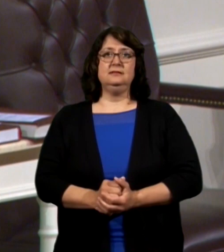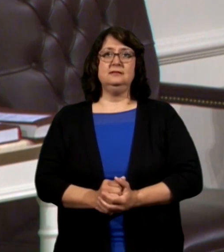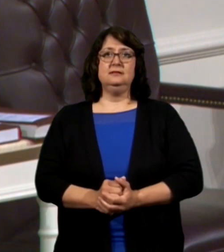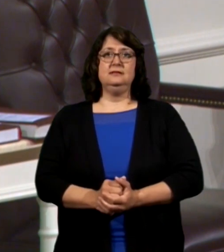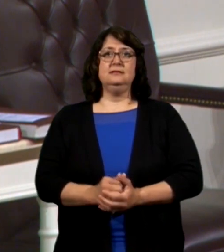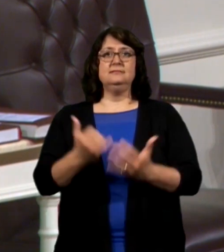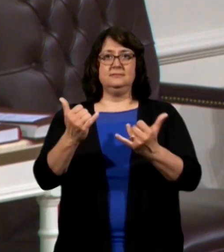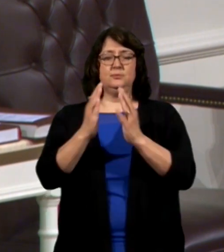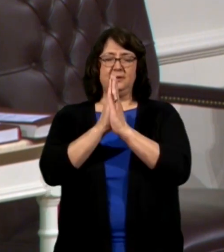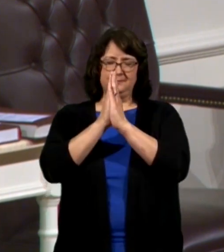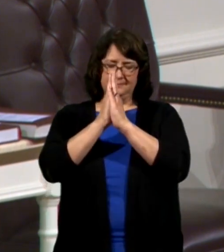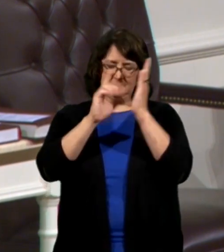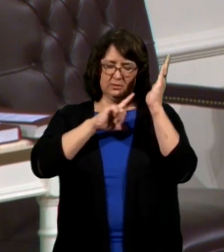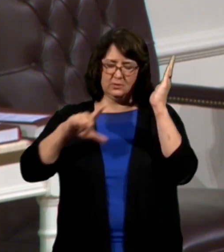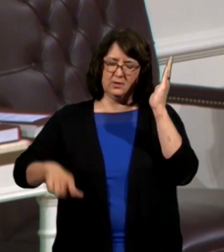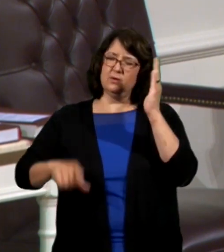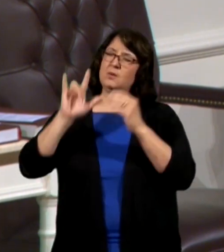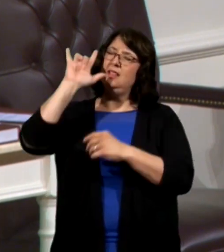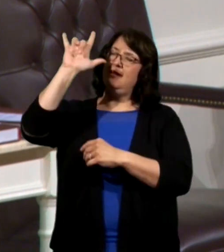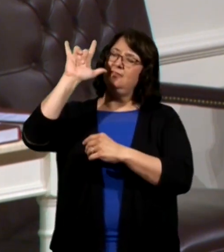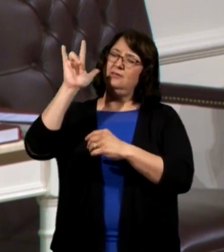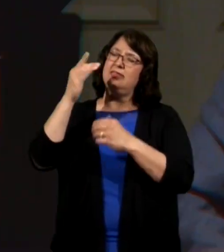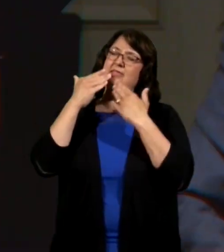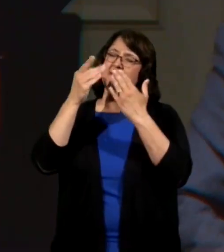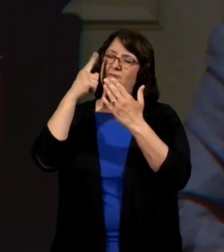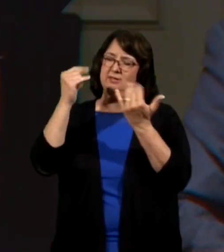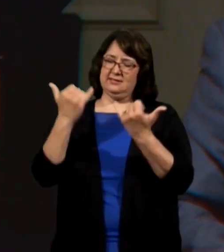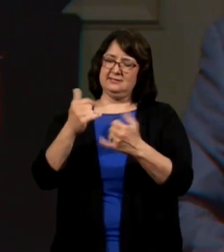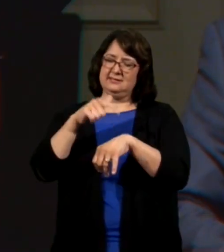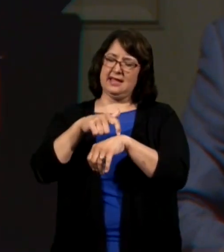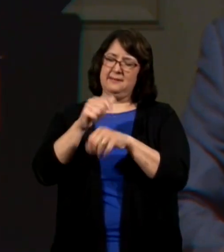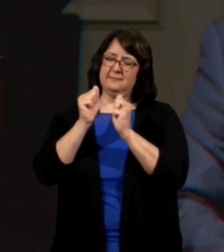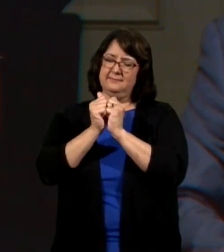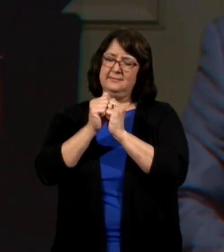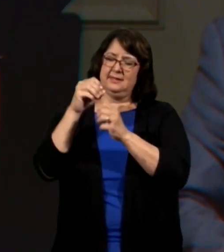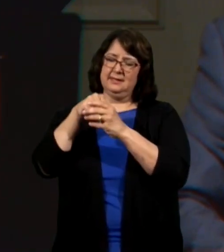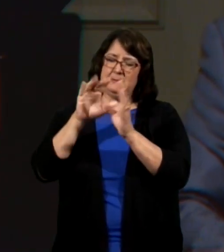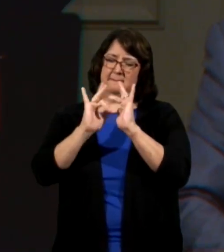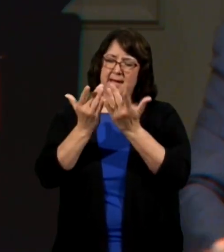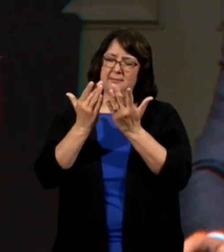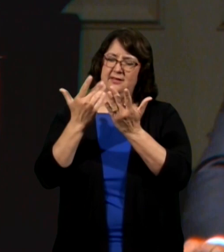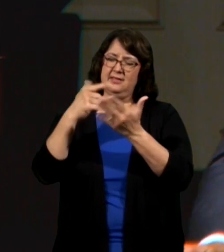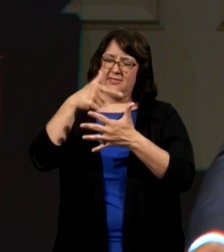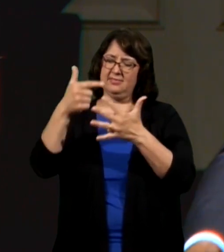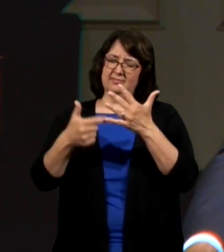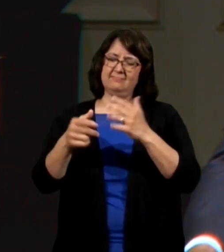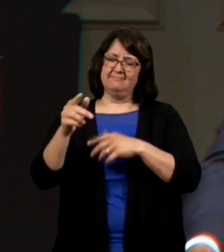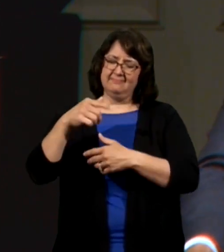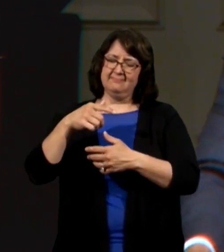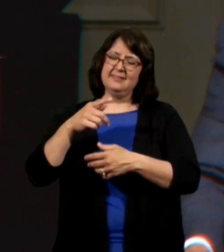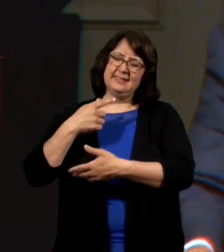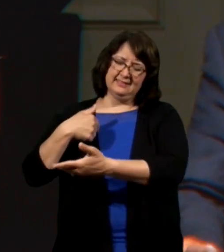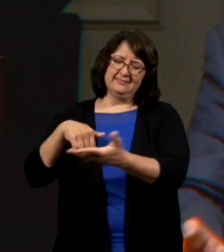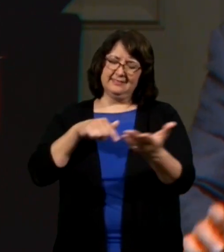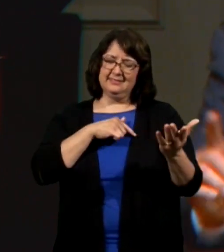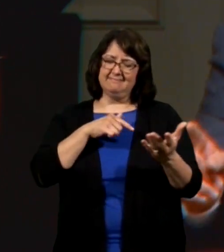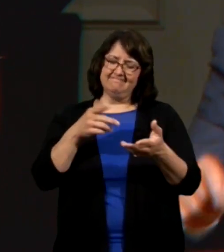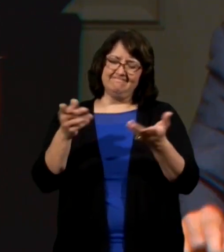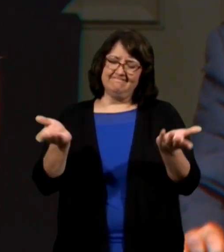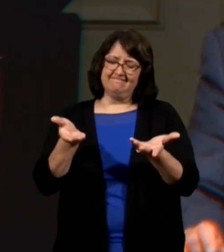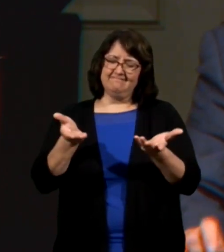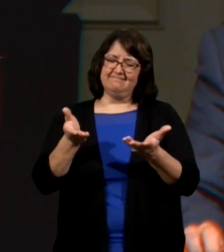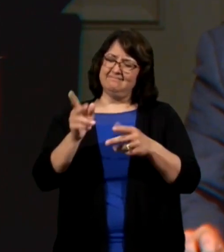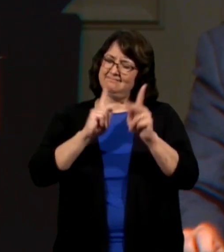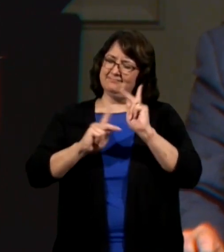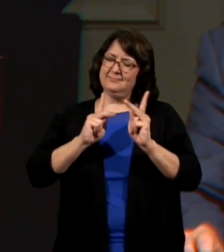And then let's pray. Lord, we love you. Thank you for this time in the Bible and these folks. Lord, every one